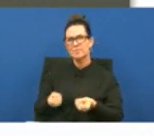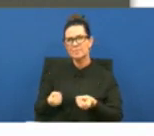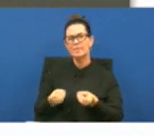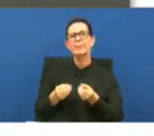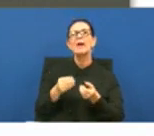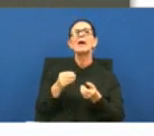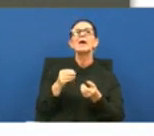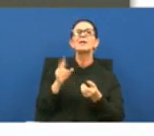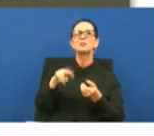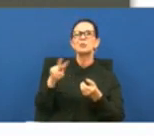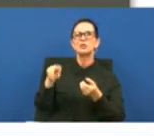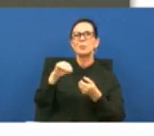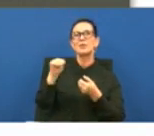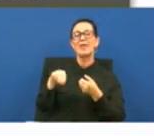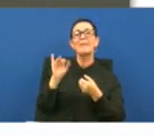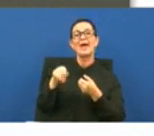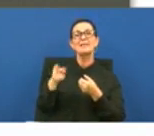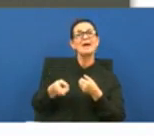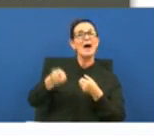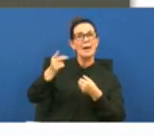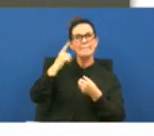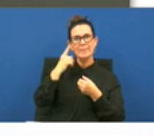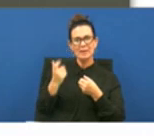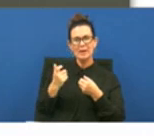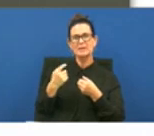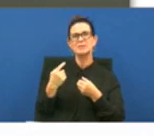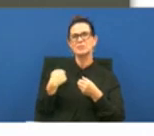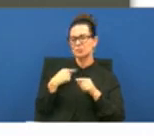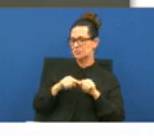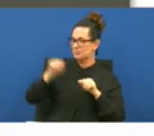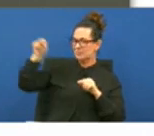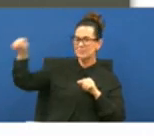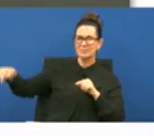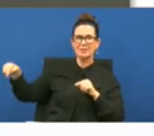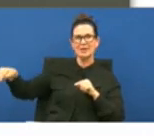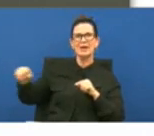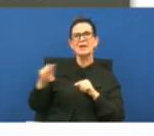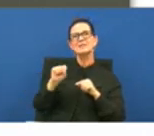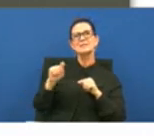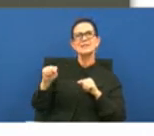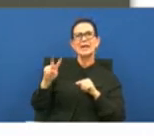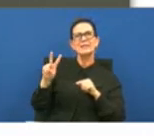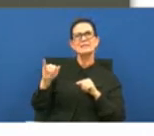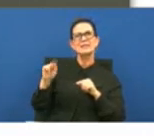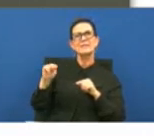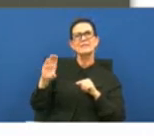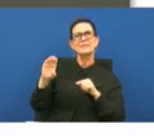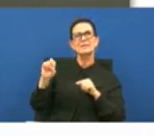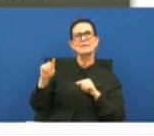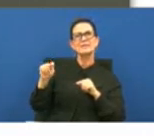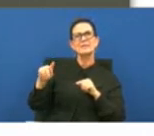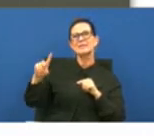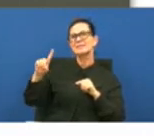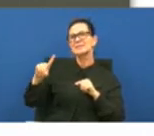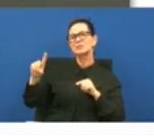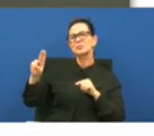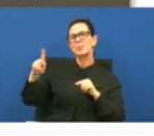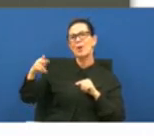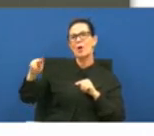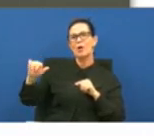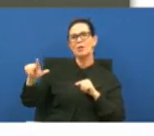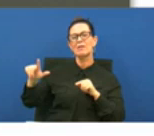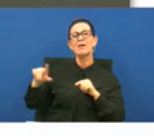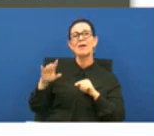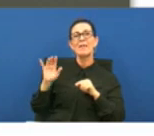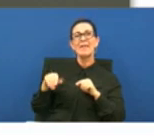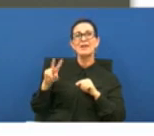homeless shelter and that's significant because we are right down the street from saint vincent de paul so we do see a lot of those individuals but that